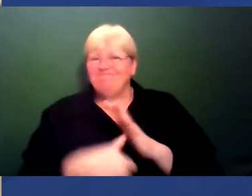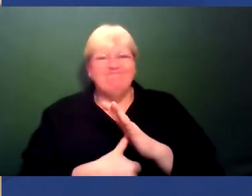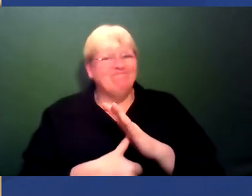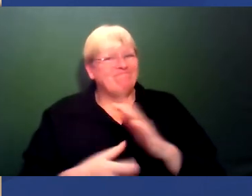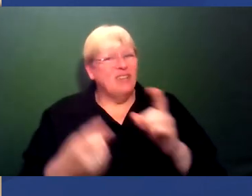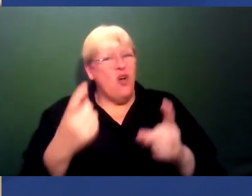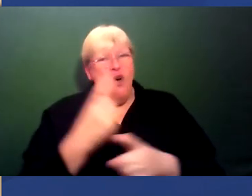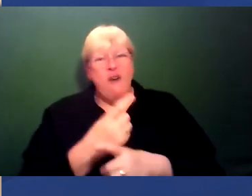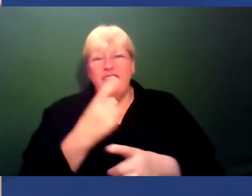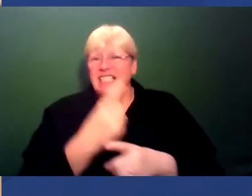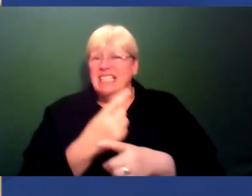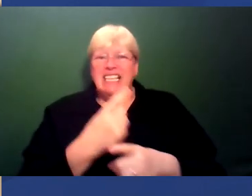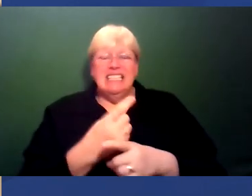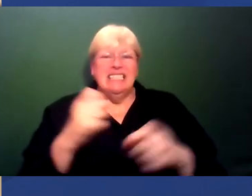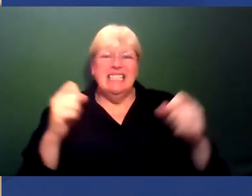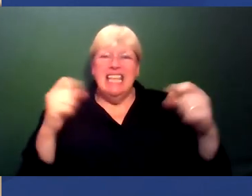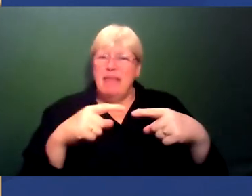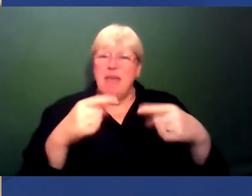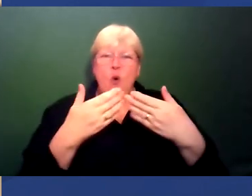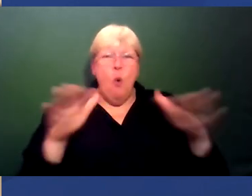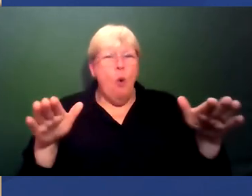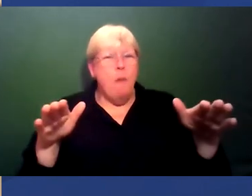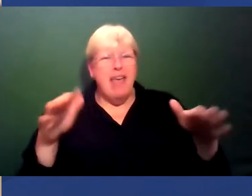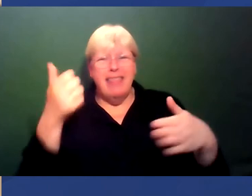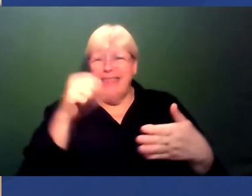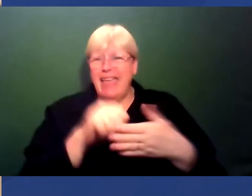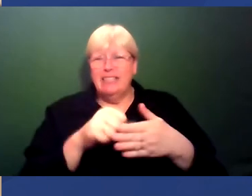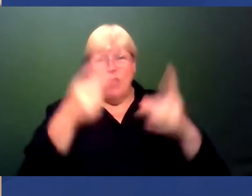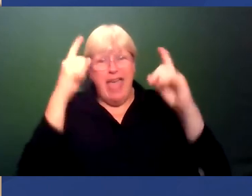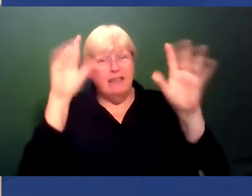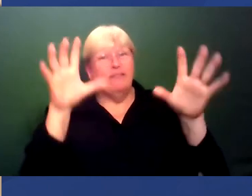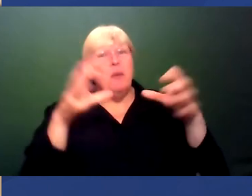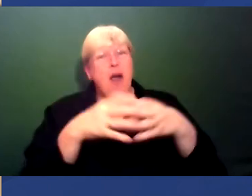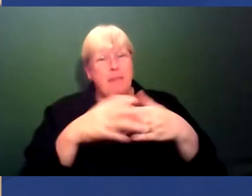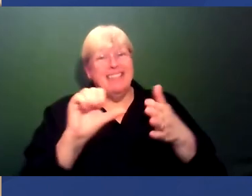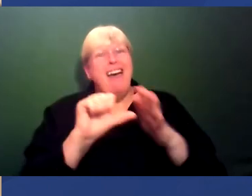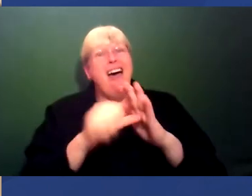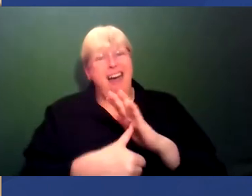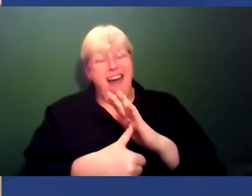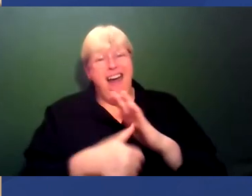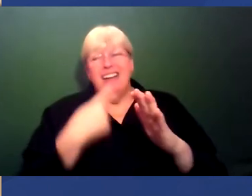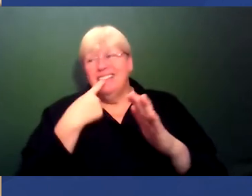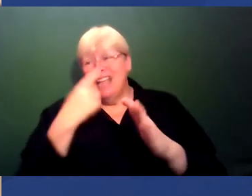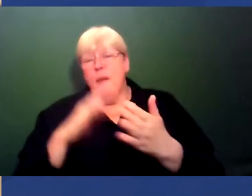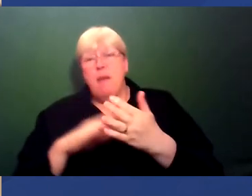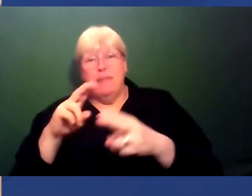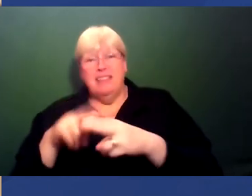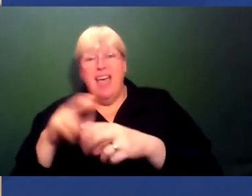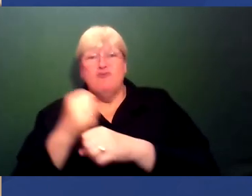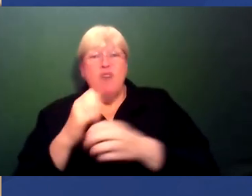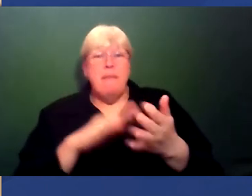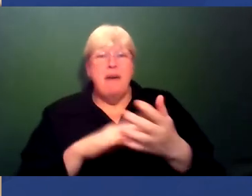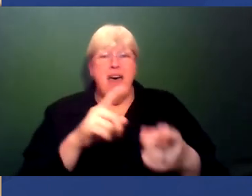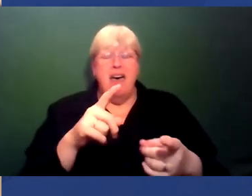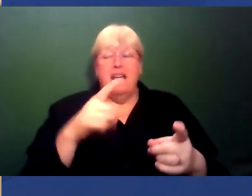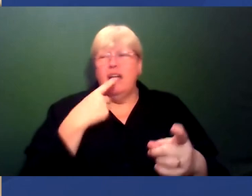writing an email an open letter to your head of department is hard saying to your mum or dad or grandma you know that